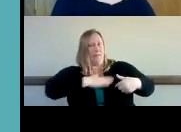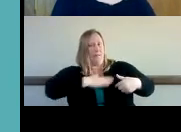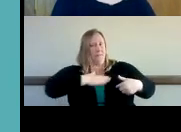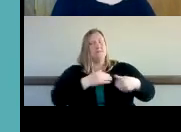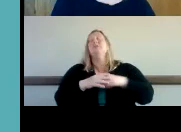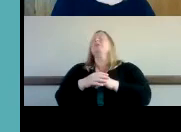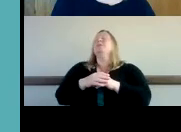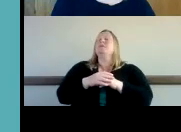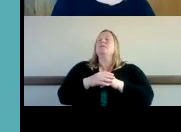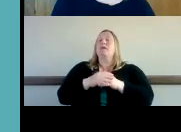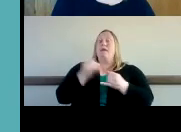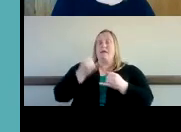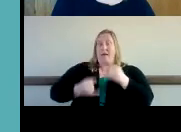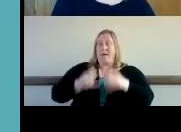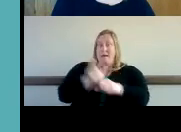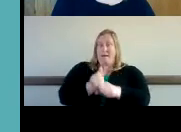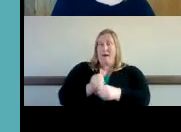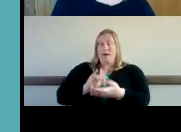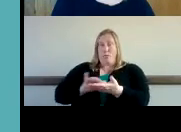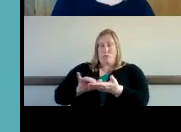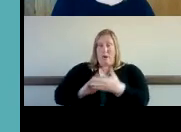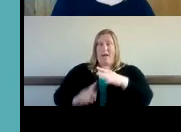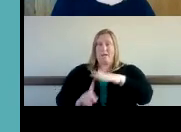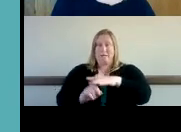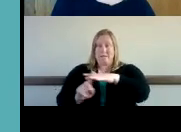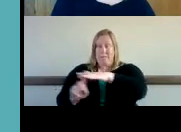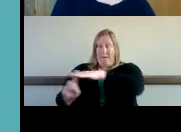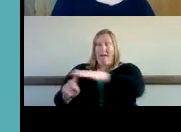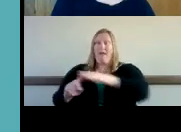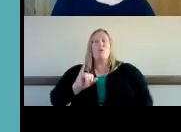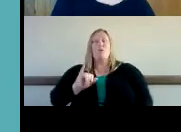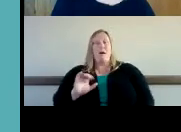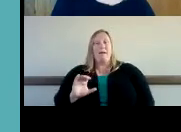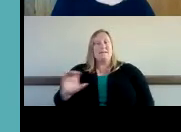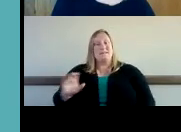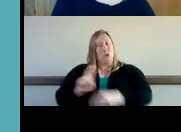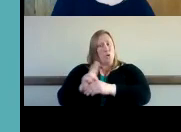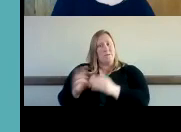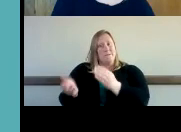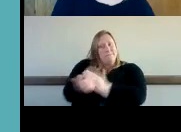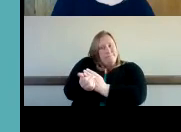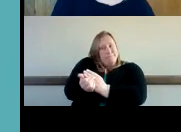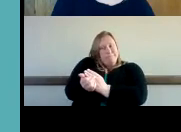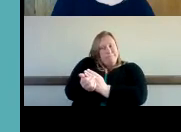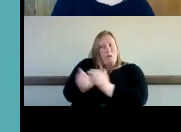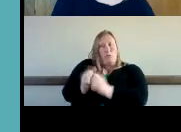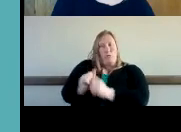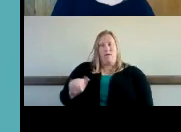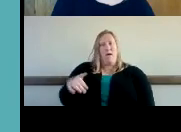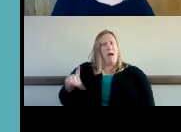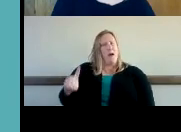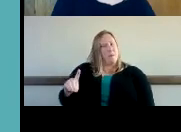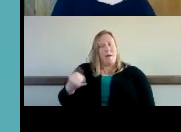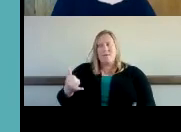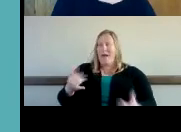obtained a braille display from icann connect that he uses daily with his ipad and he's become very adept and much faster